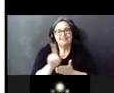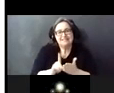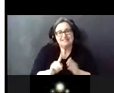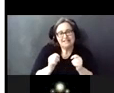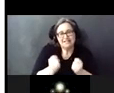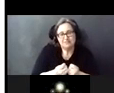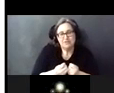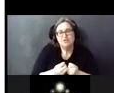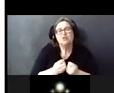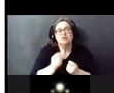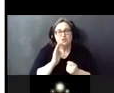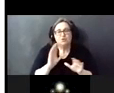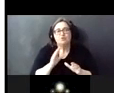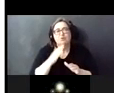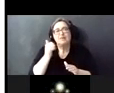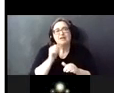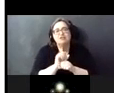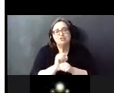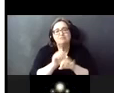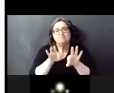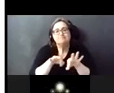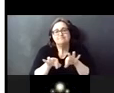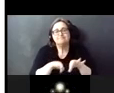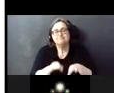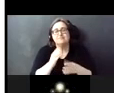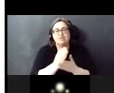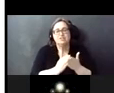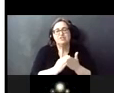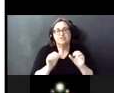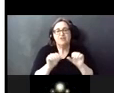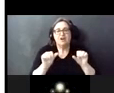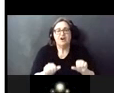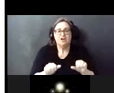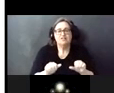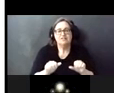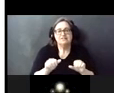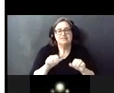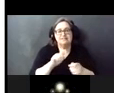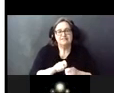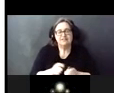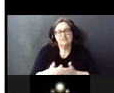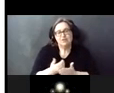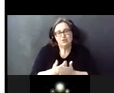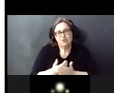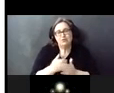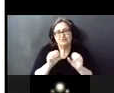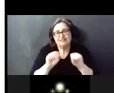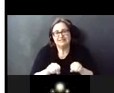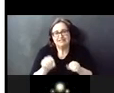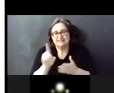are going to do a much better job walking through some of the architectural details of the new station designs.